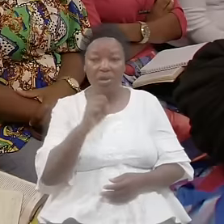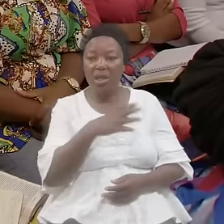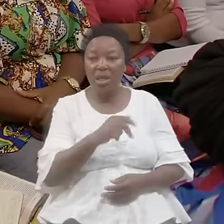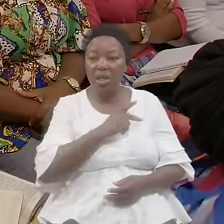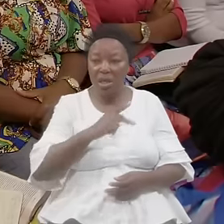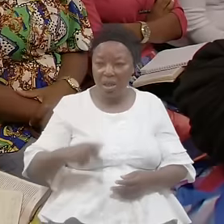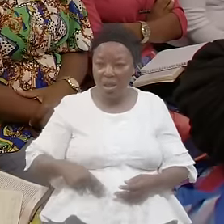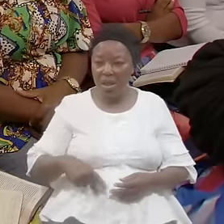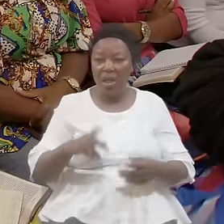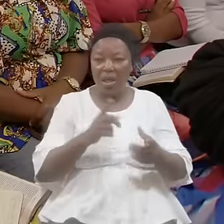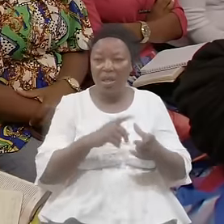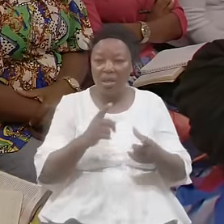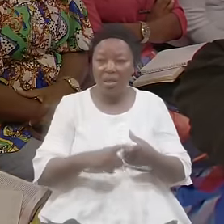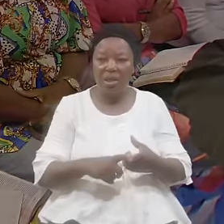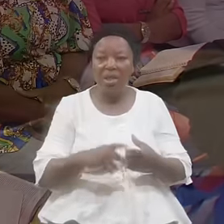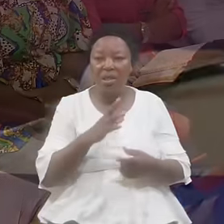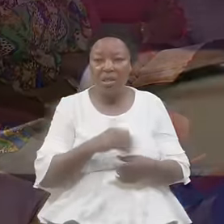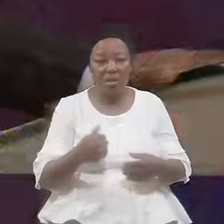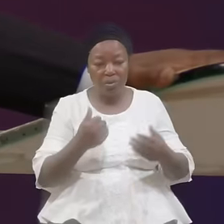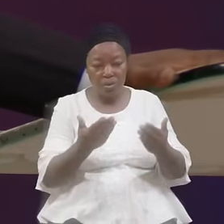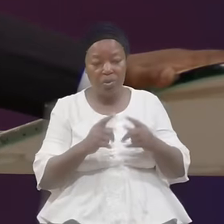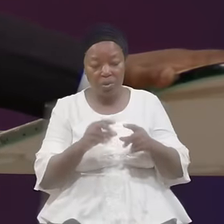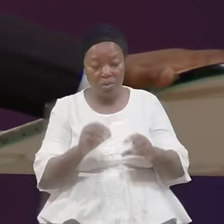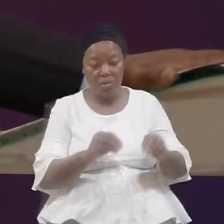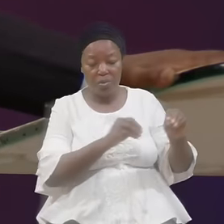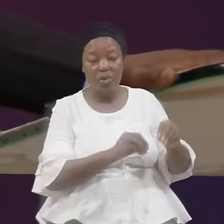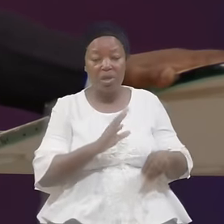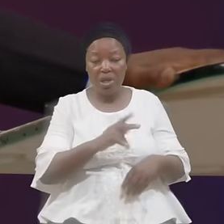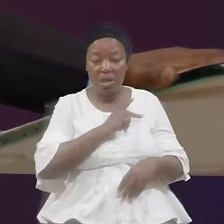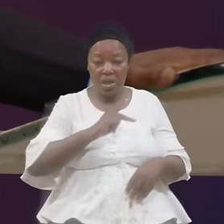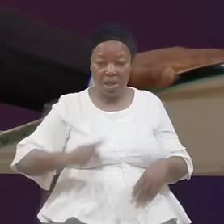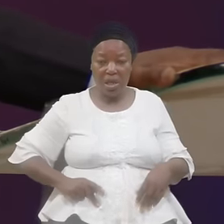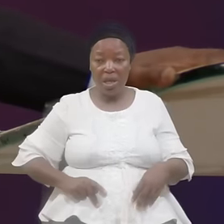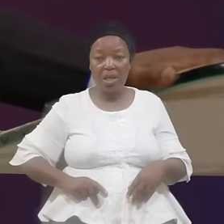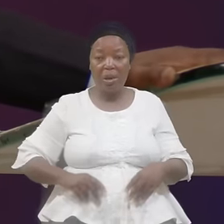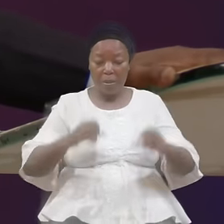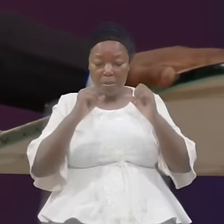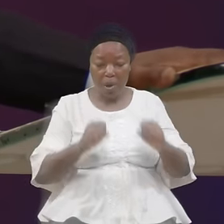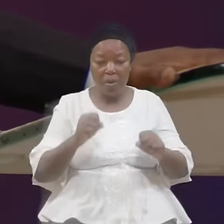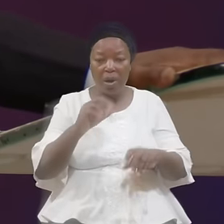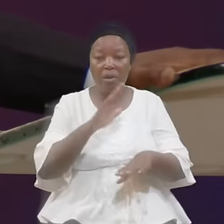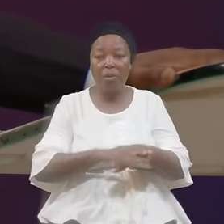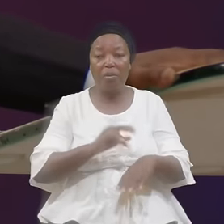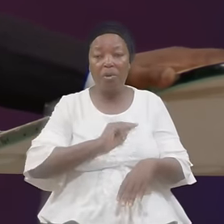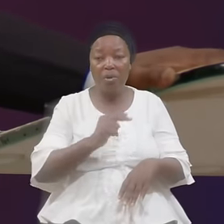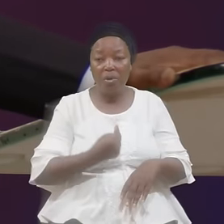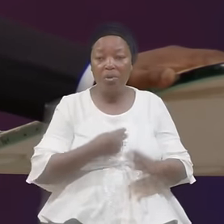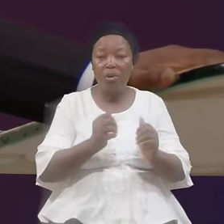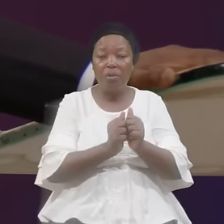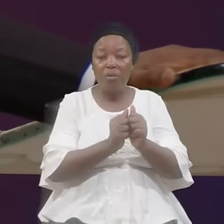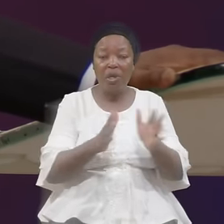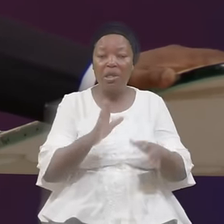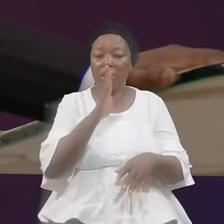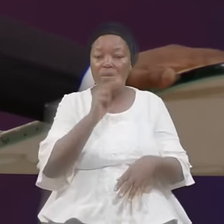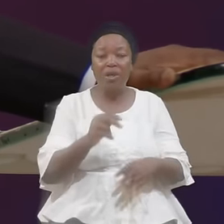Going To Impose His Kingly Royal Authority On Us Without Being